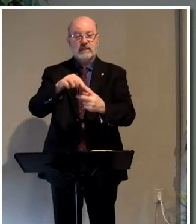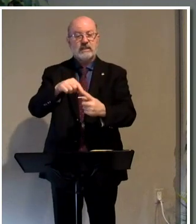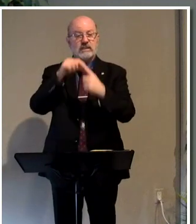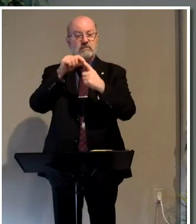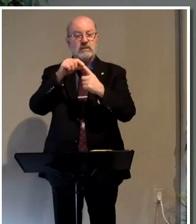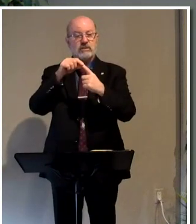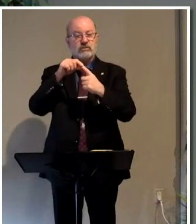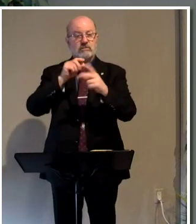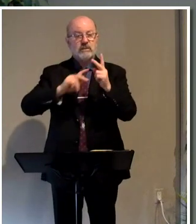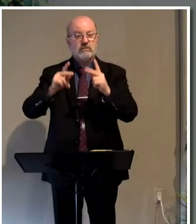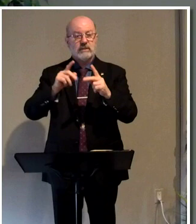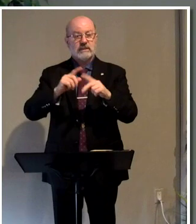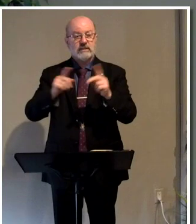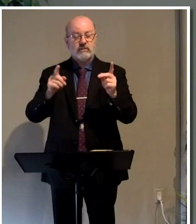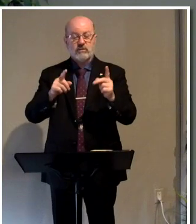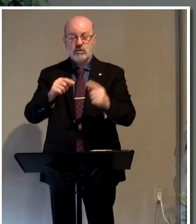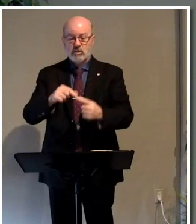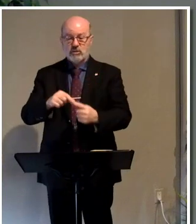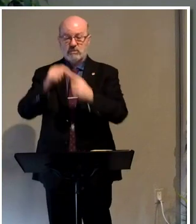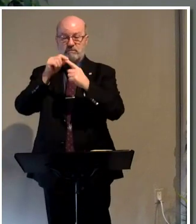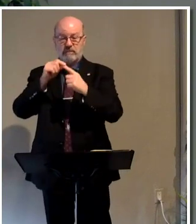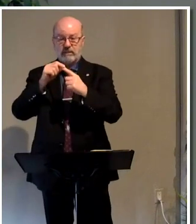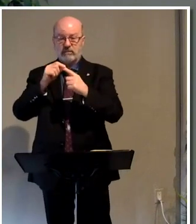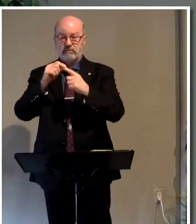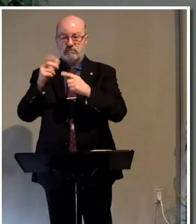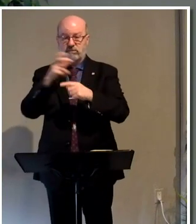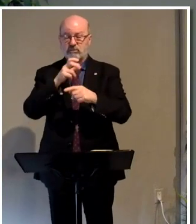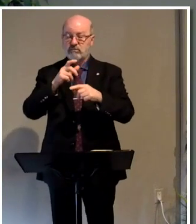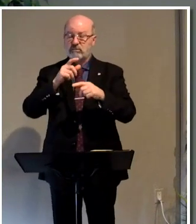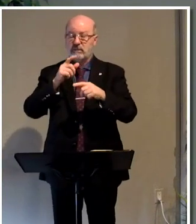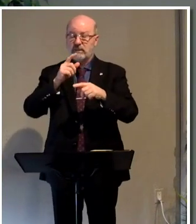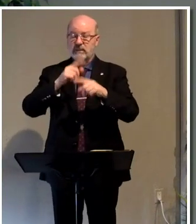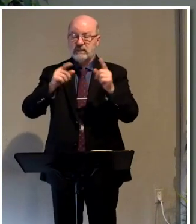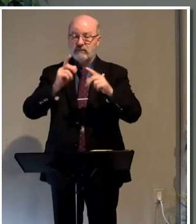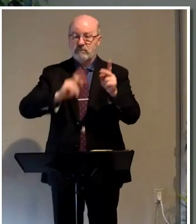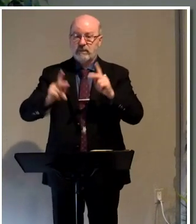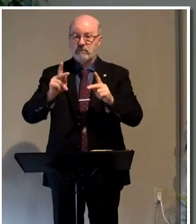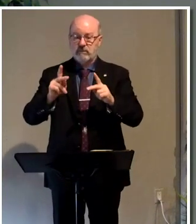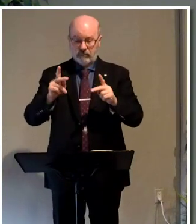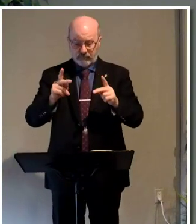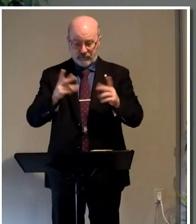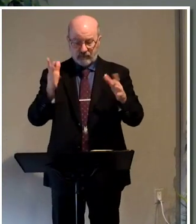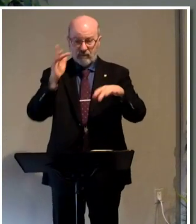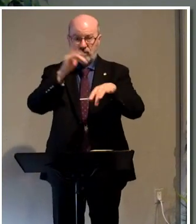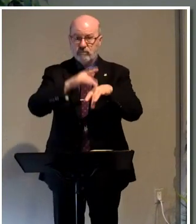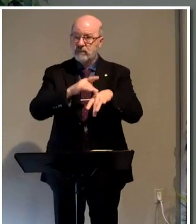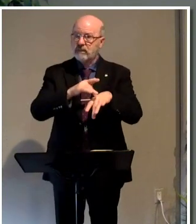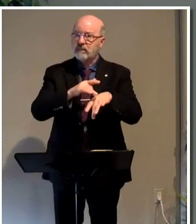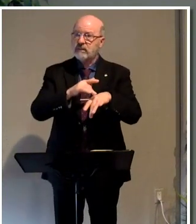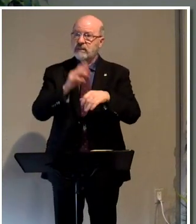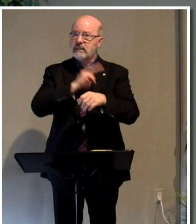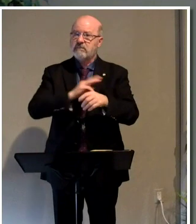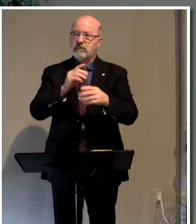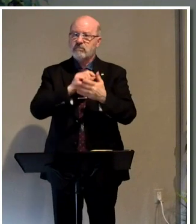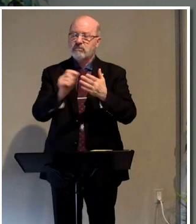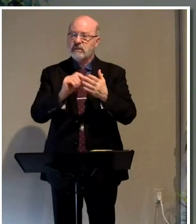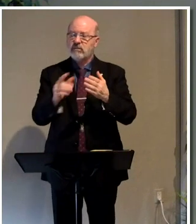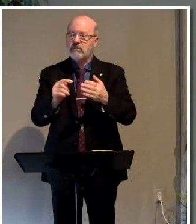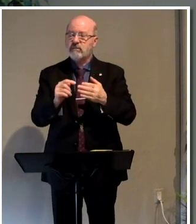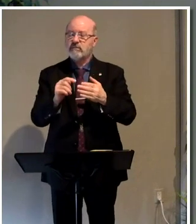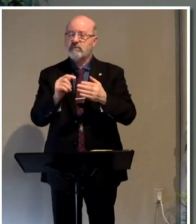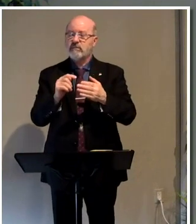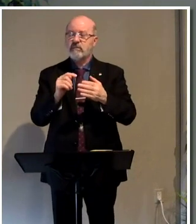to be different. We're to look different. We're to act different. And this passage really has outreach and missions written all over it.